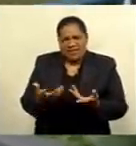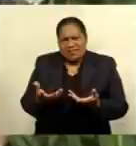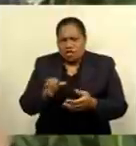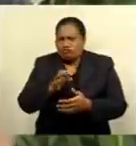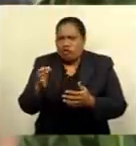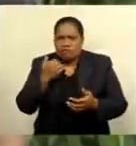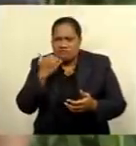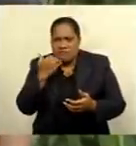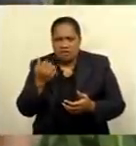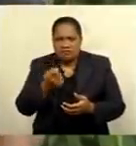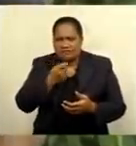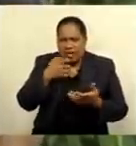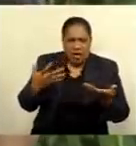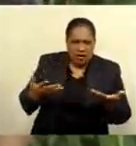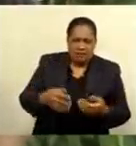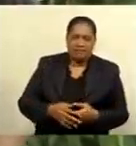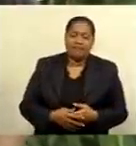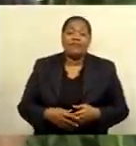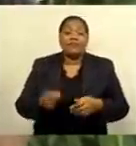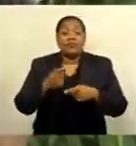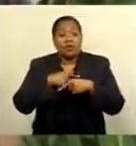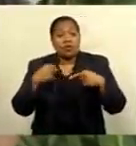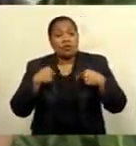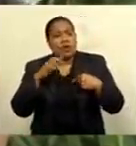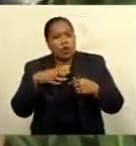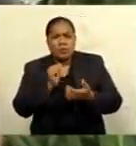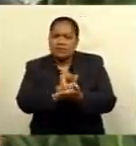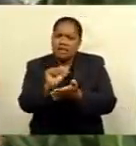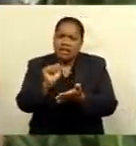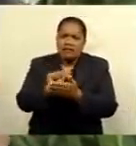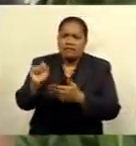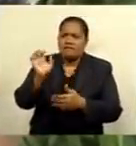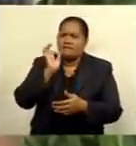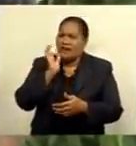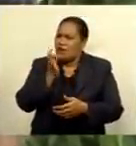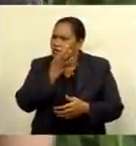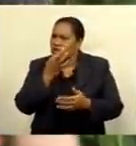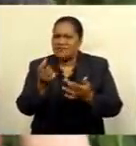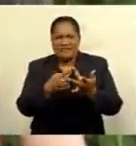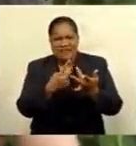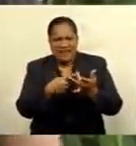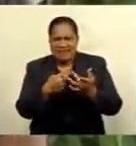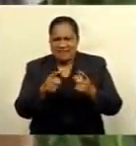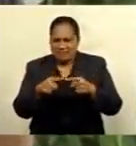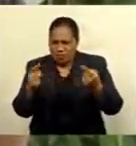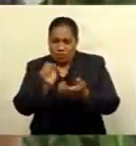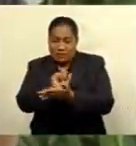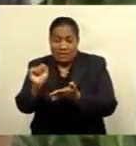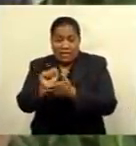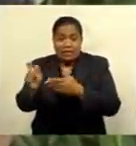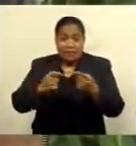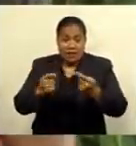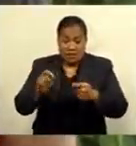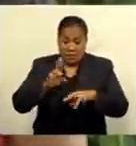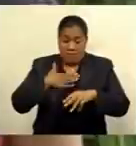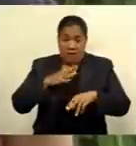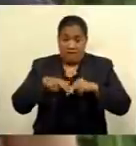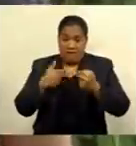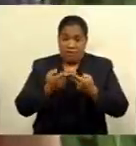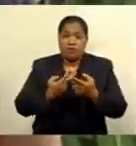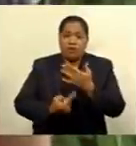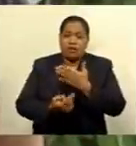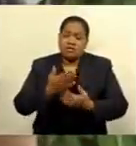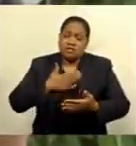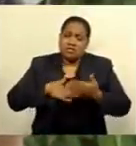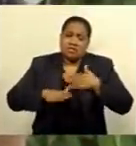farming. We normally sell some flowers and other agricultural produce at the market. My family have to endure challenges during the lockdown